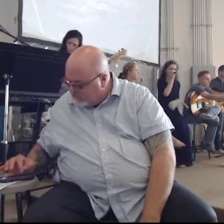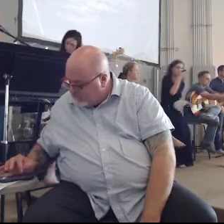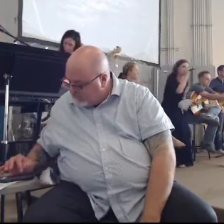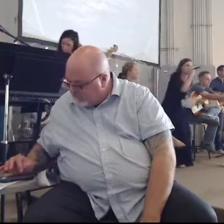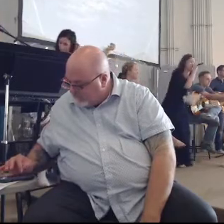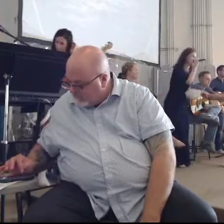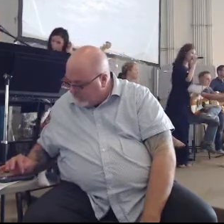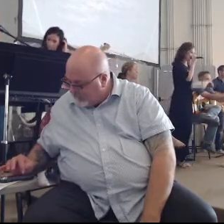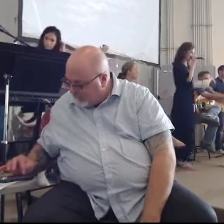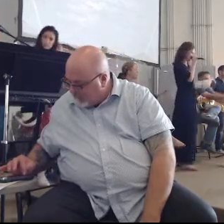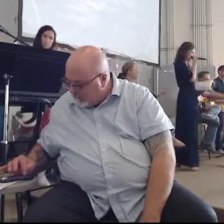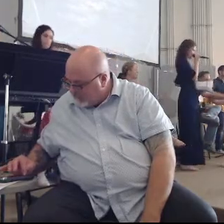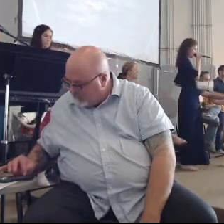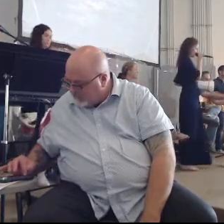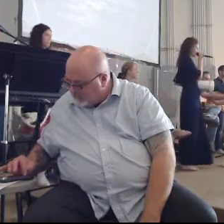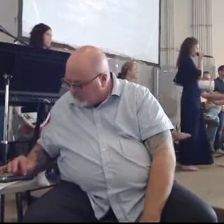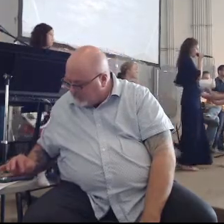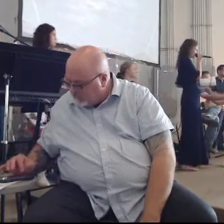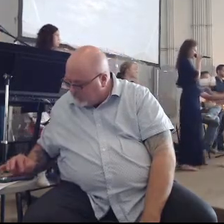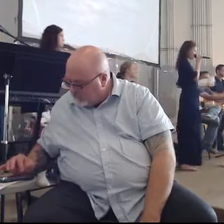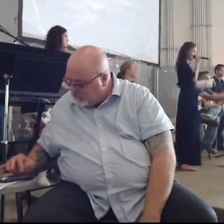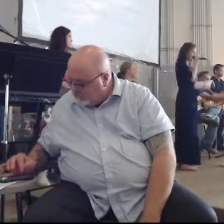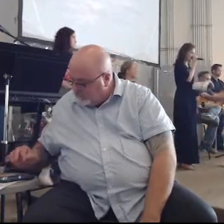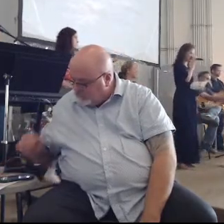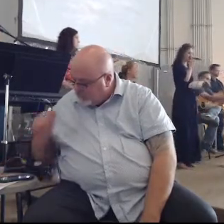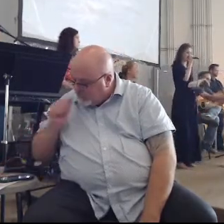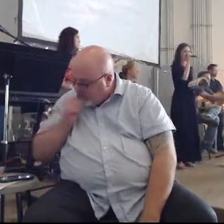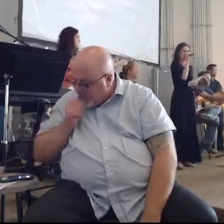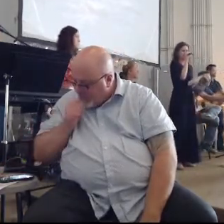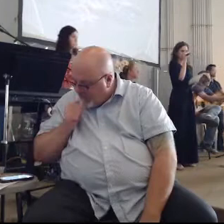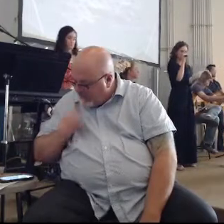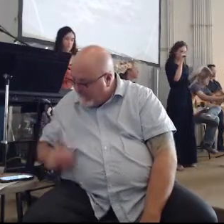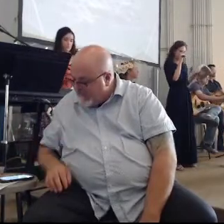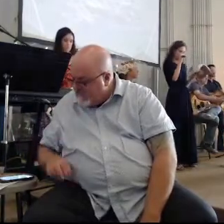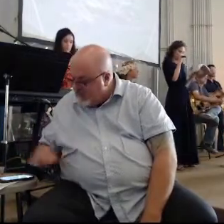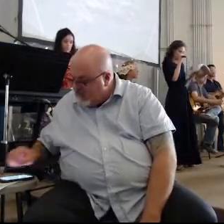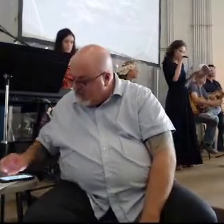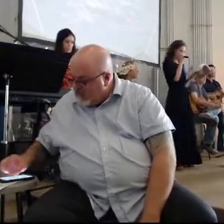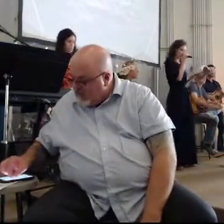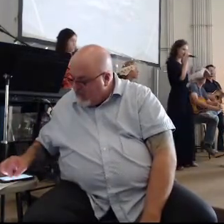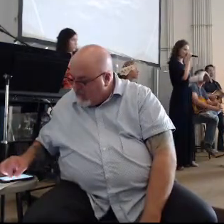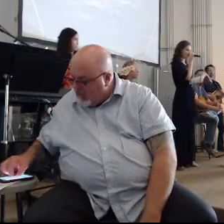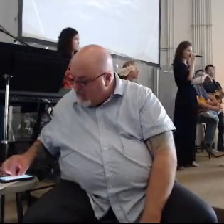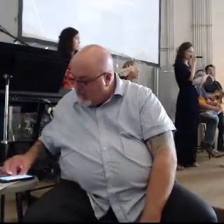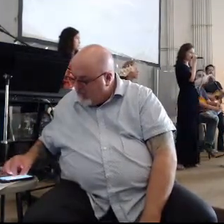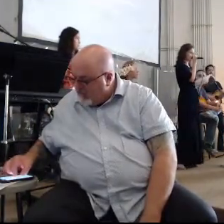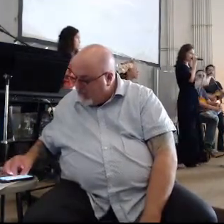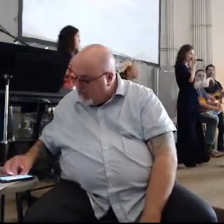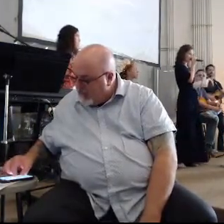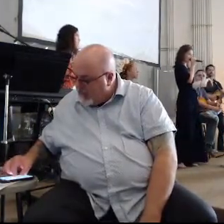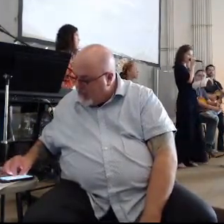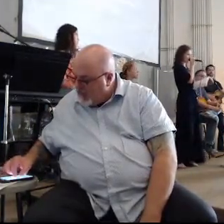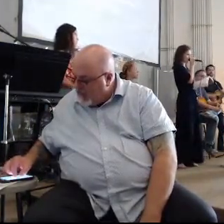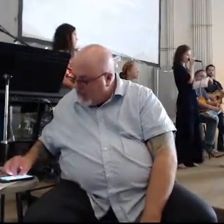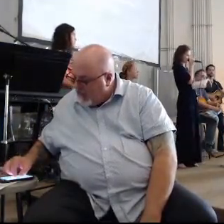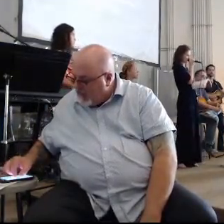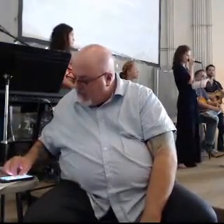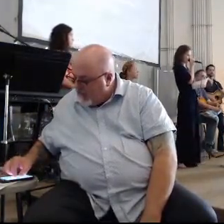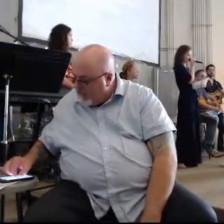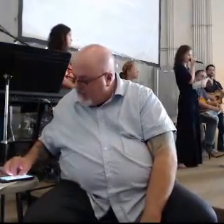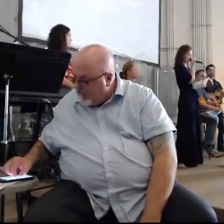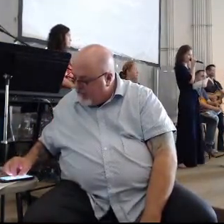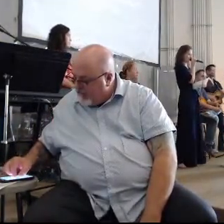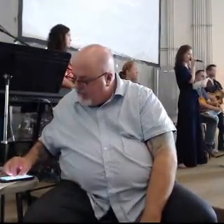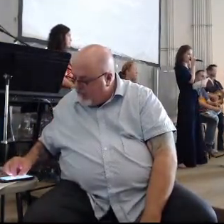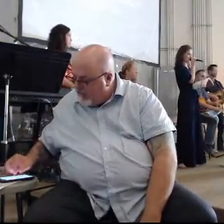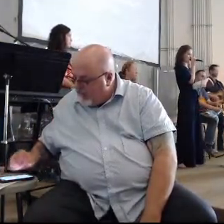Would you all please stand And join us in this last song The question Or the statement in this song Oh, Mrs. Toot is going to share